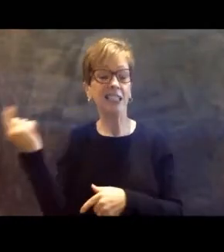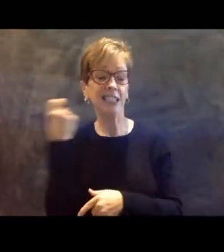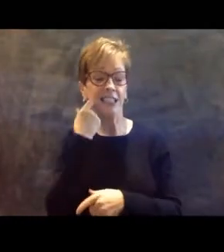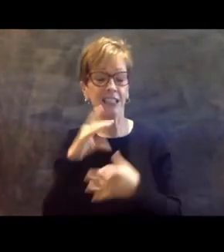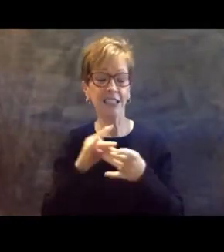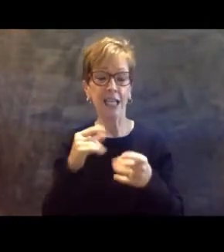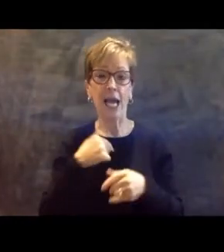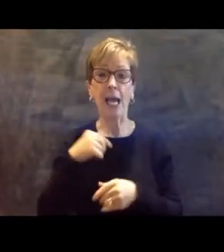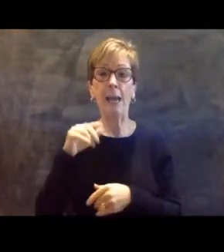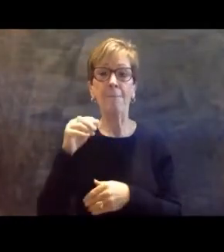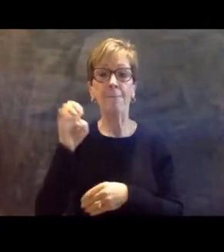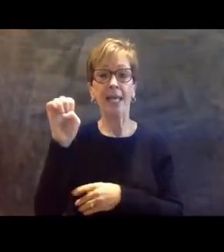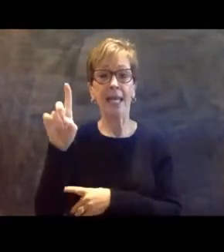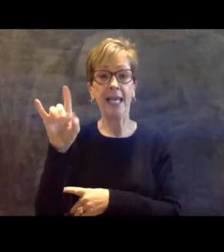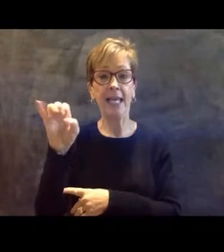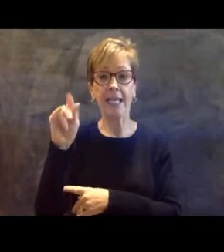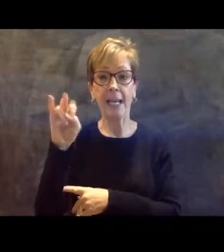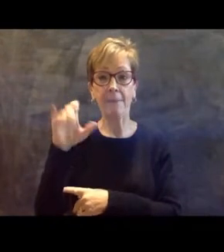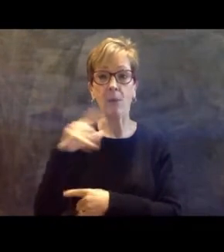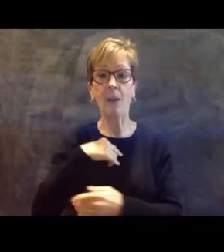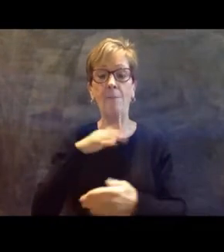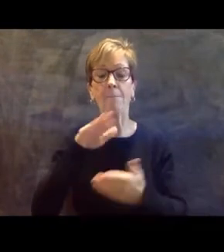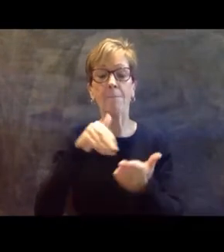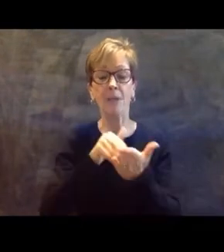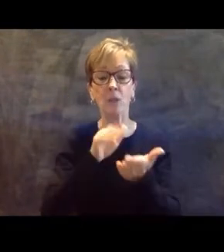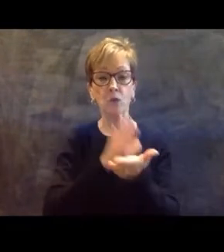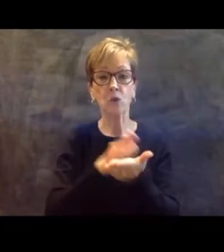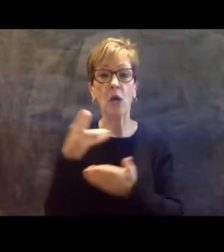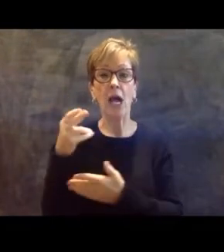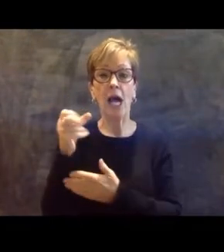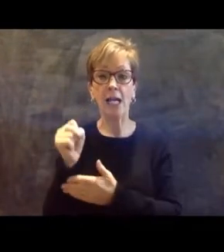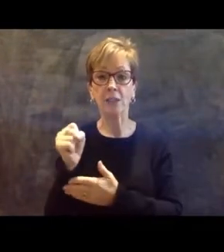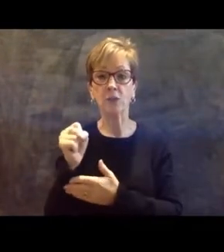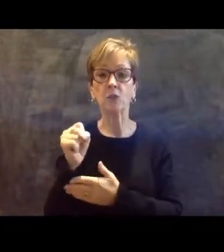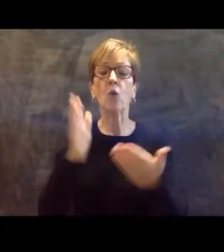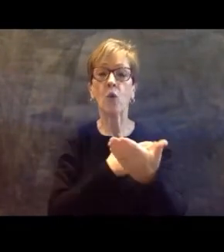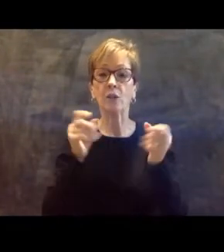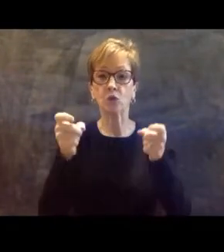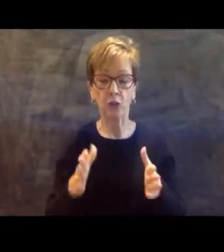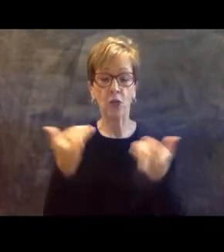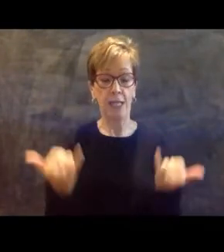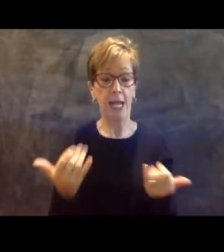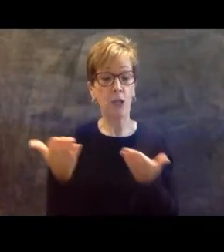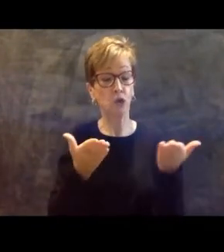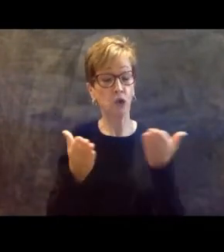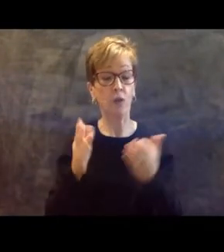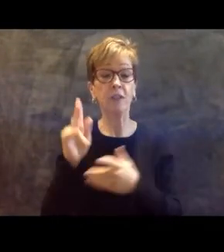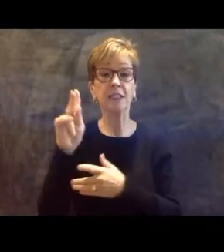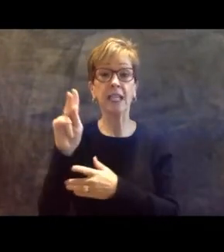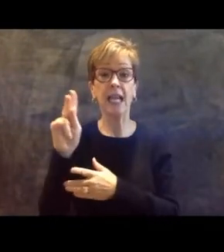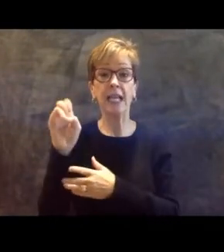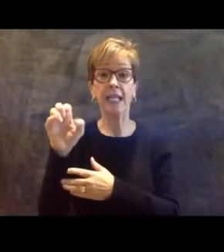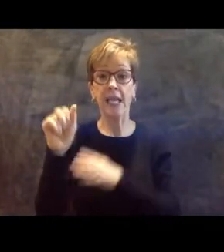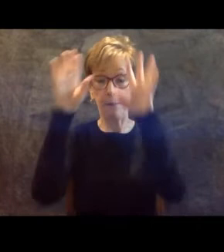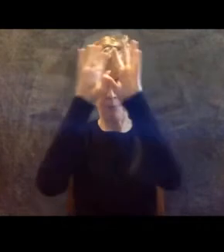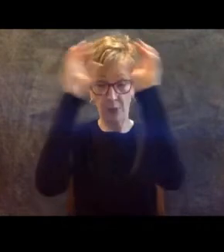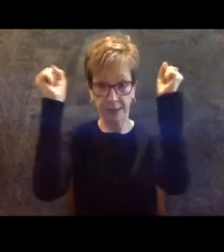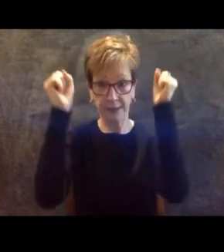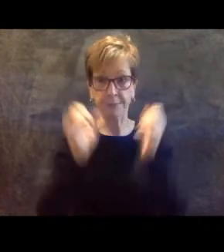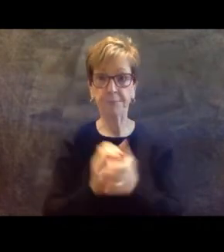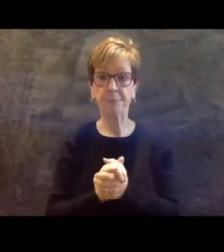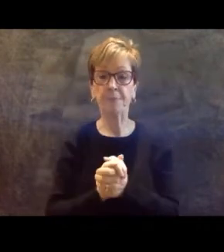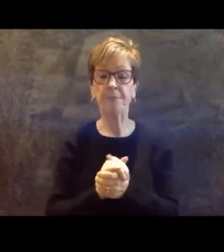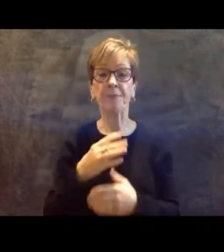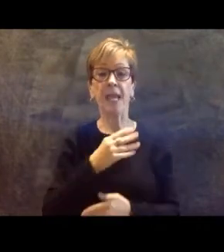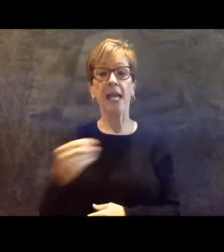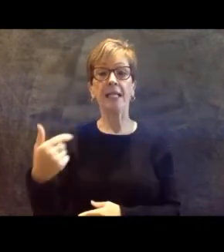high school choir director from Knox County and serving as president of the Kentucky Education Association, and I